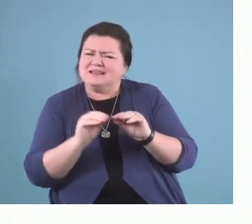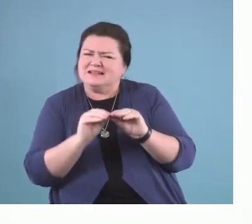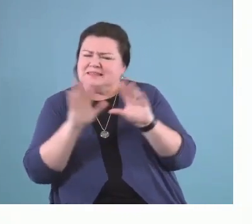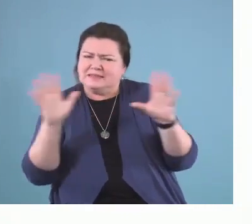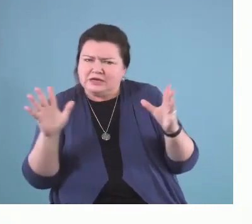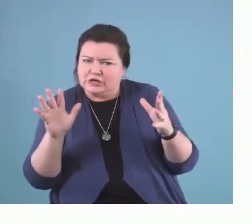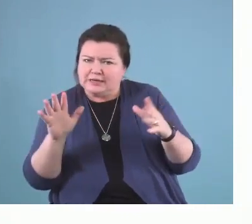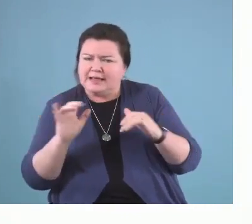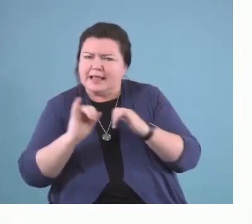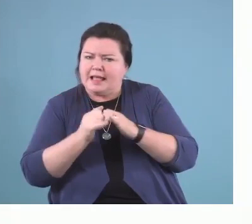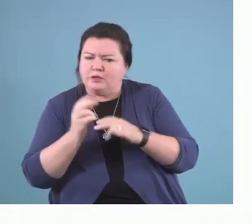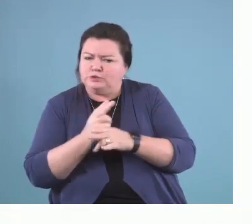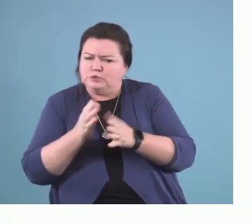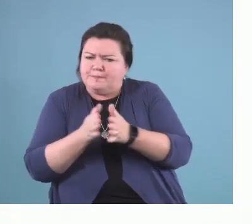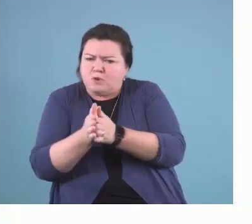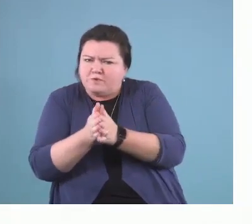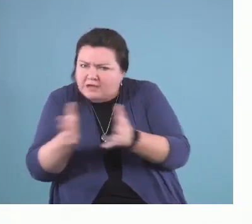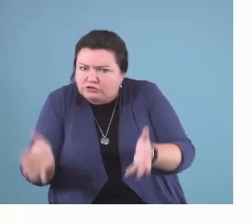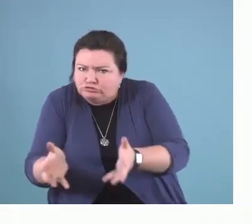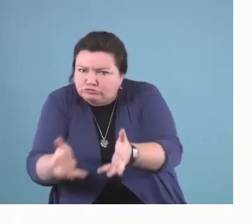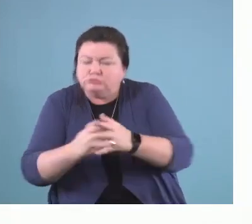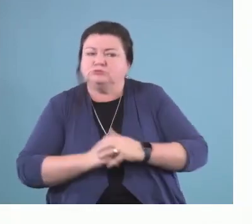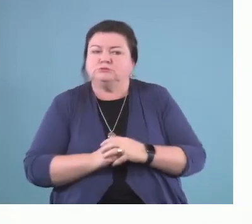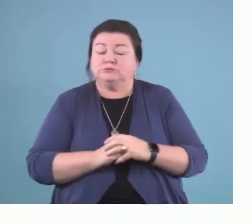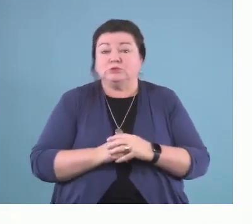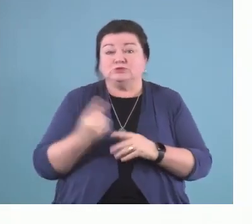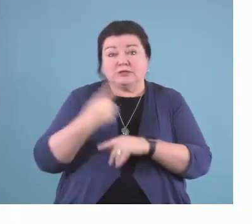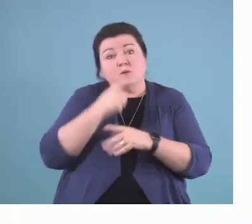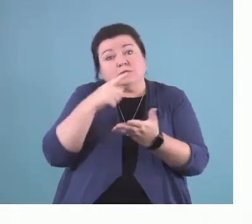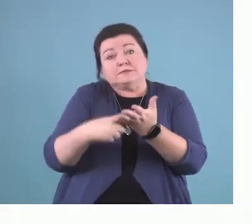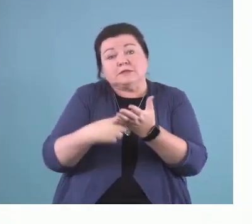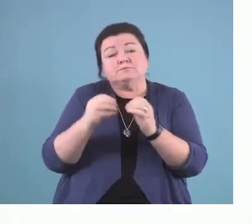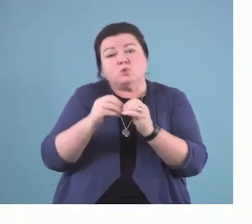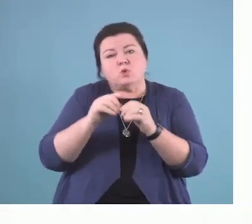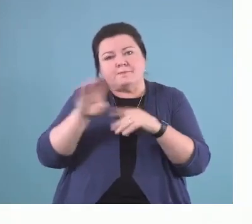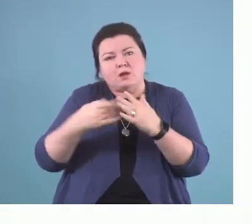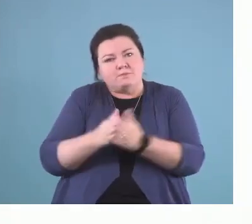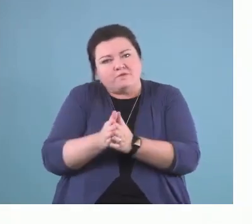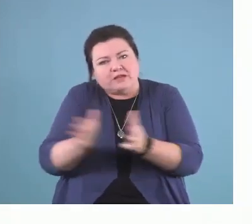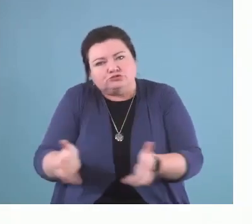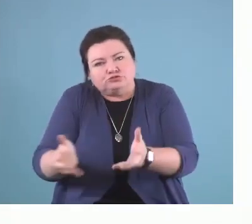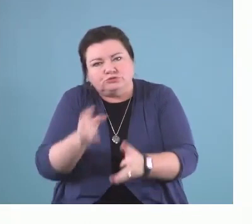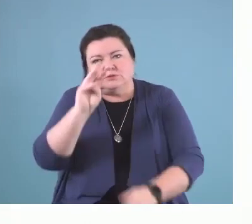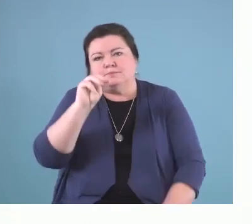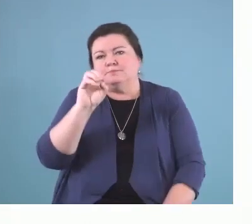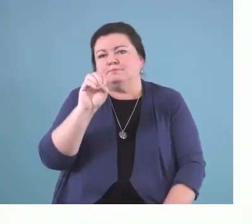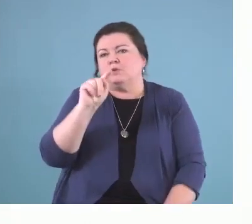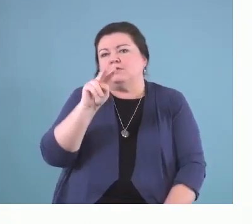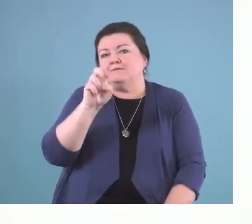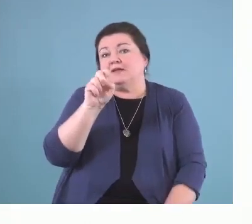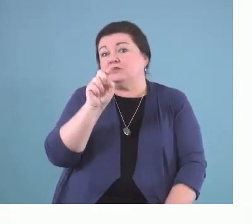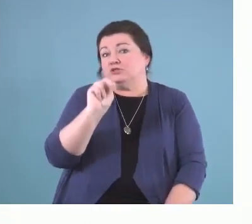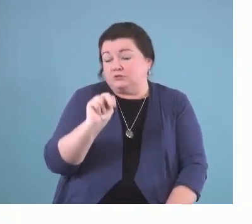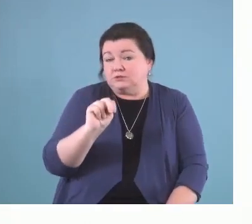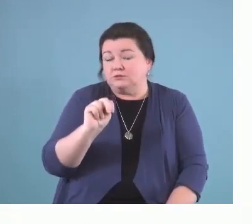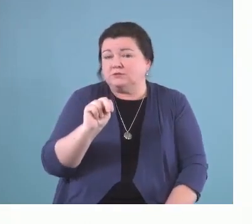might be used, and hopefully I'll talk today about that and you can consider over time how it fits into this